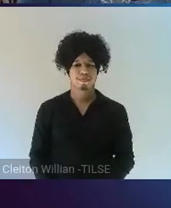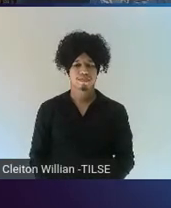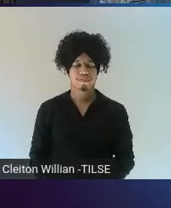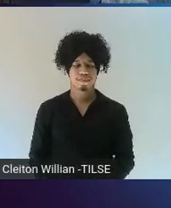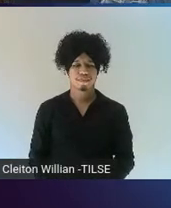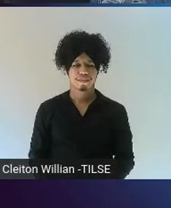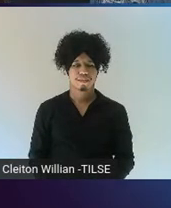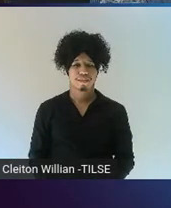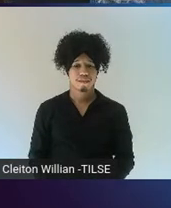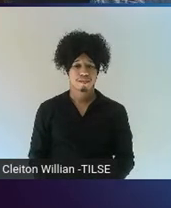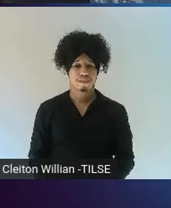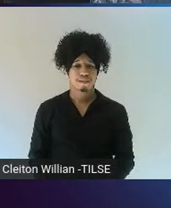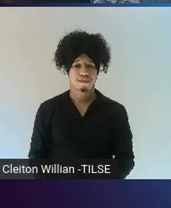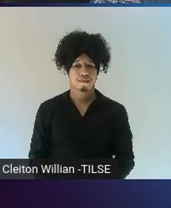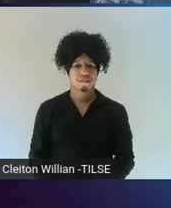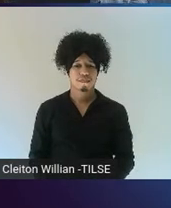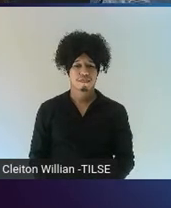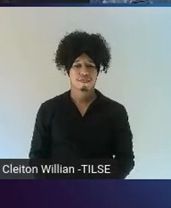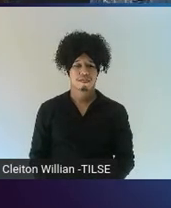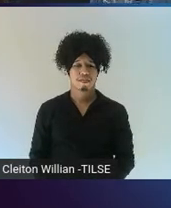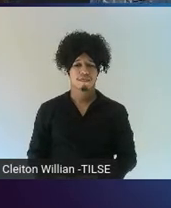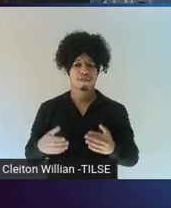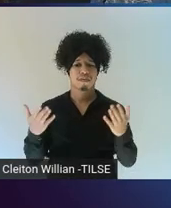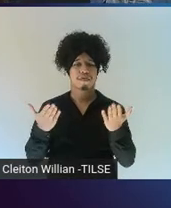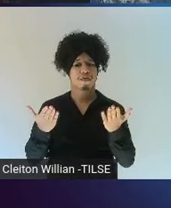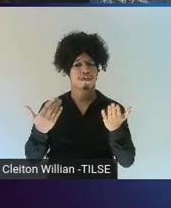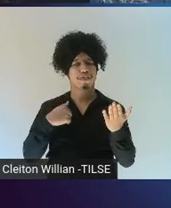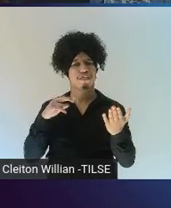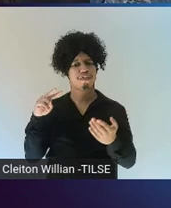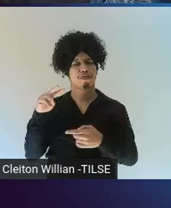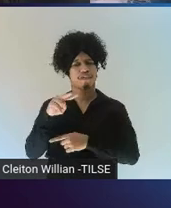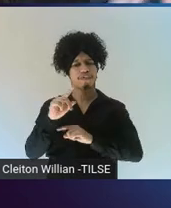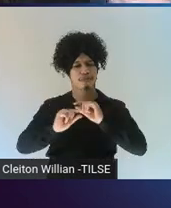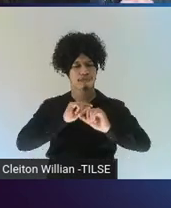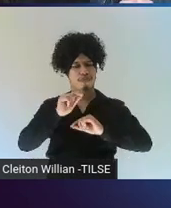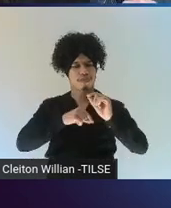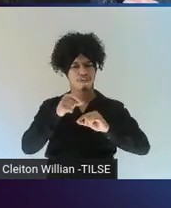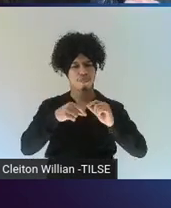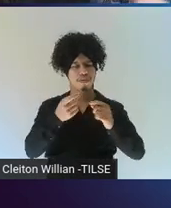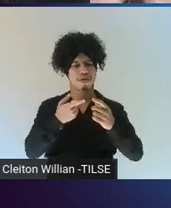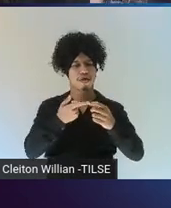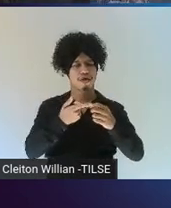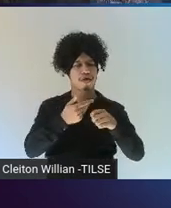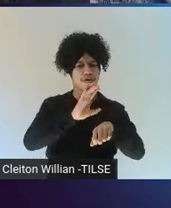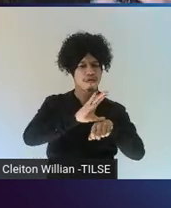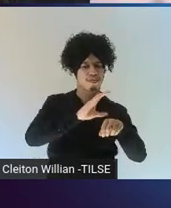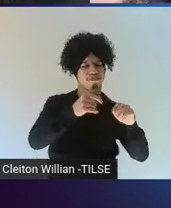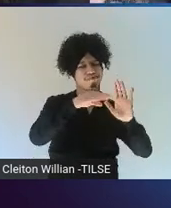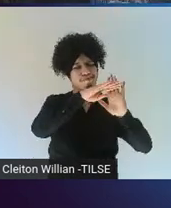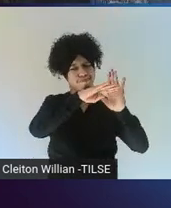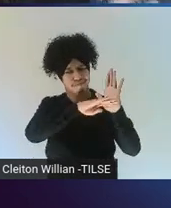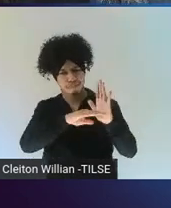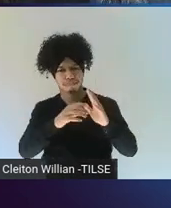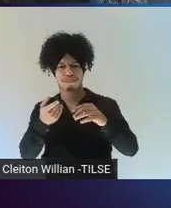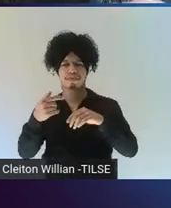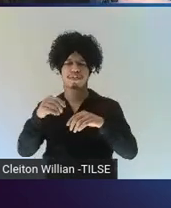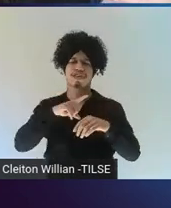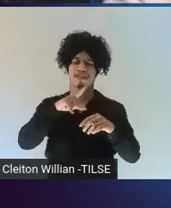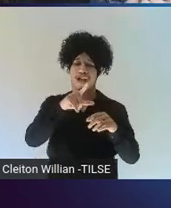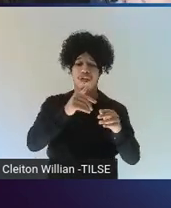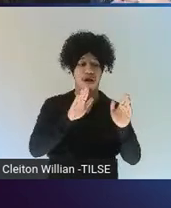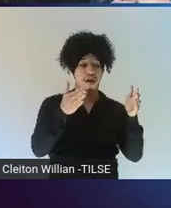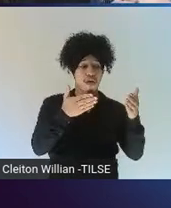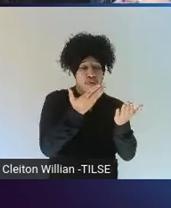So, we're going to take a look at two programs. These are two case studies, two case studies out of many case